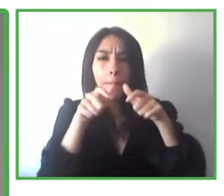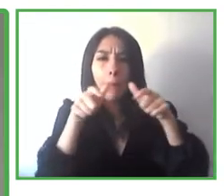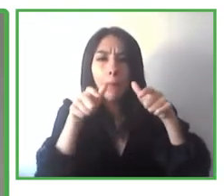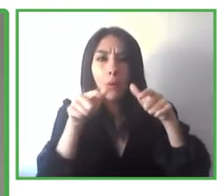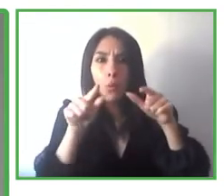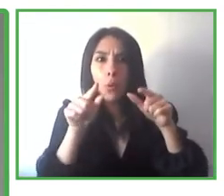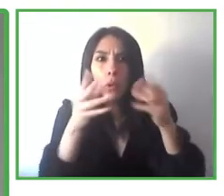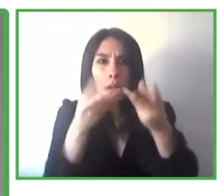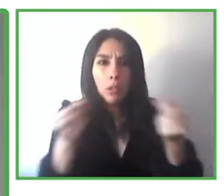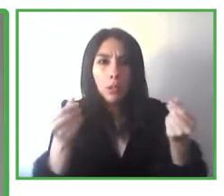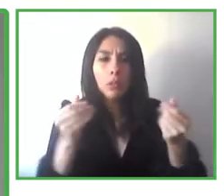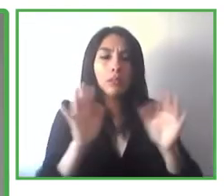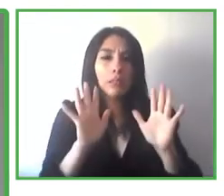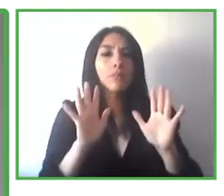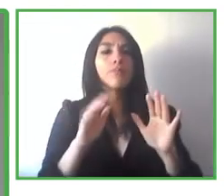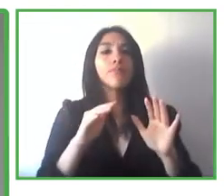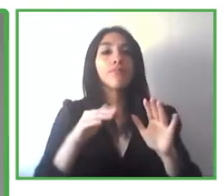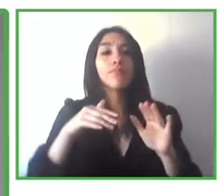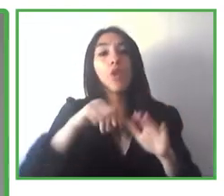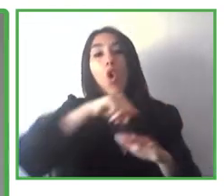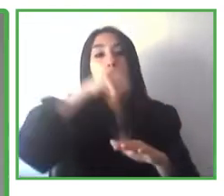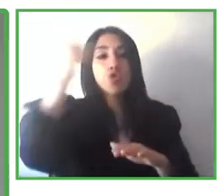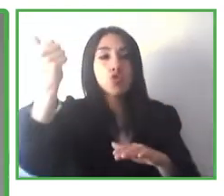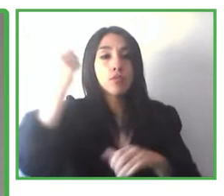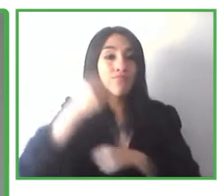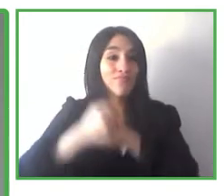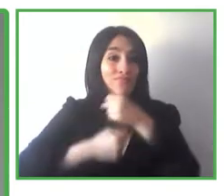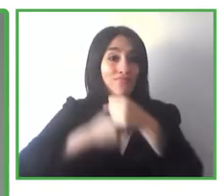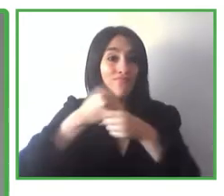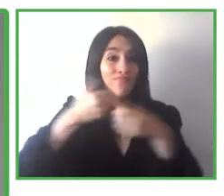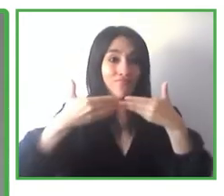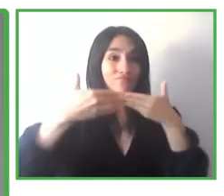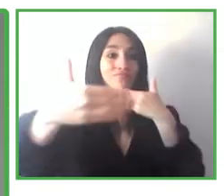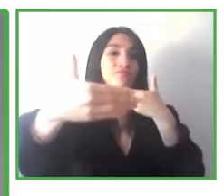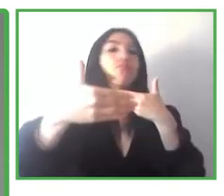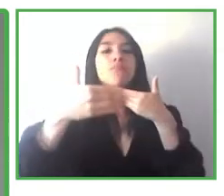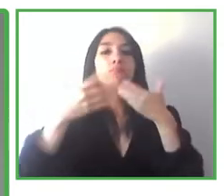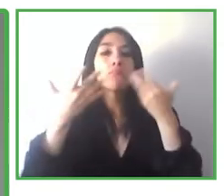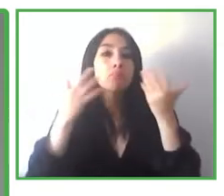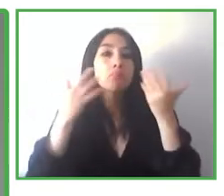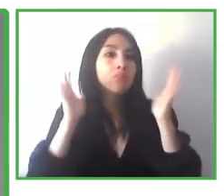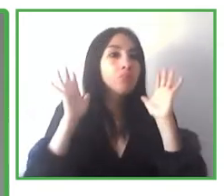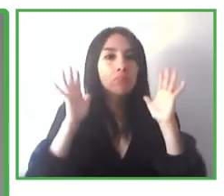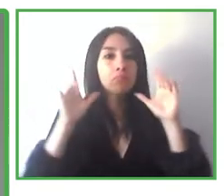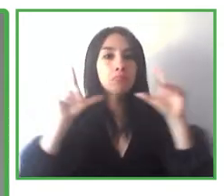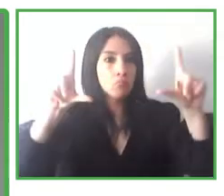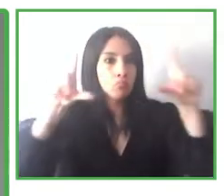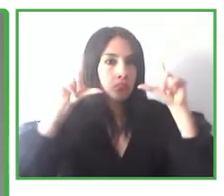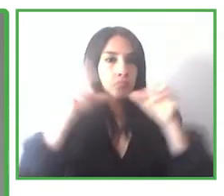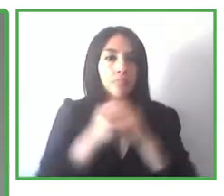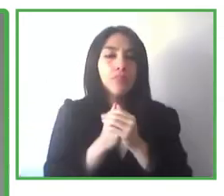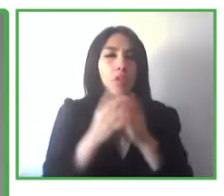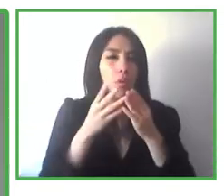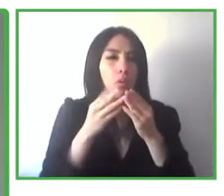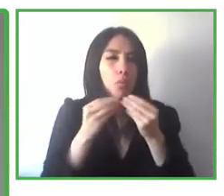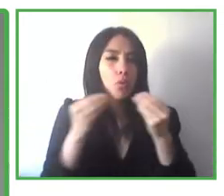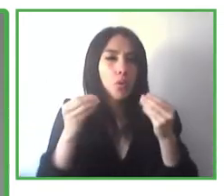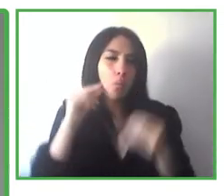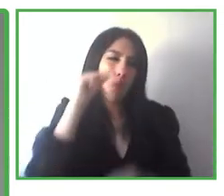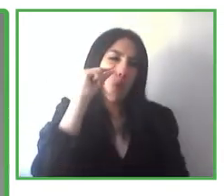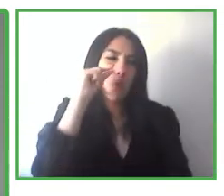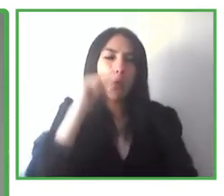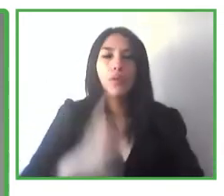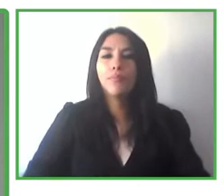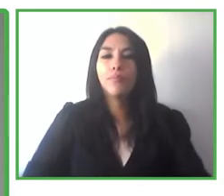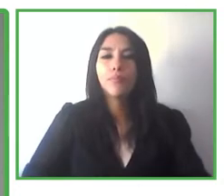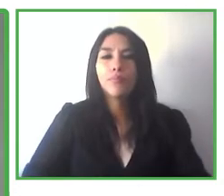disappeared. And there are technologies that after many years, they may have not reached yet